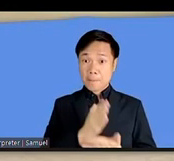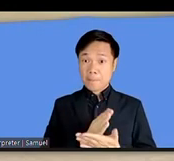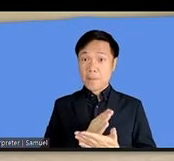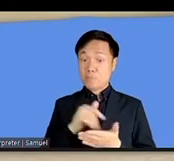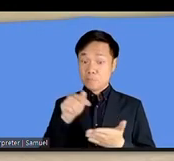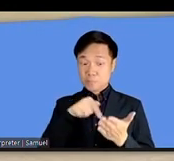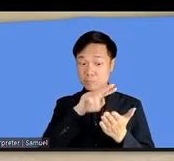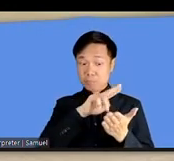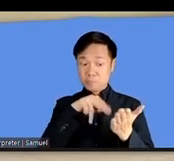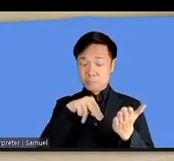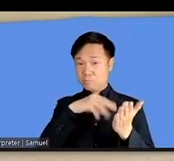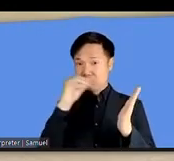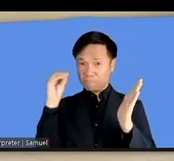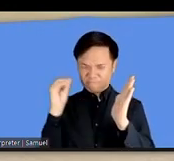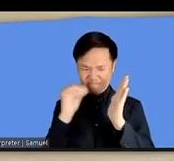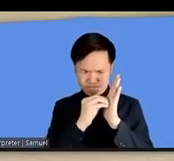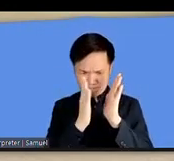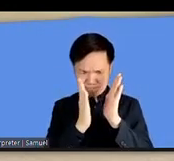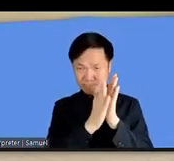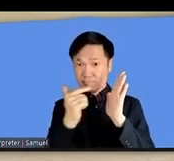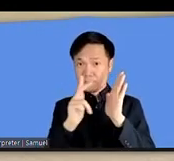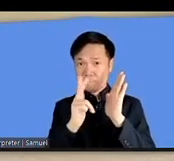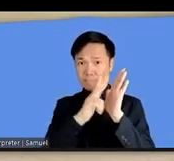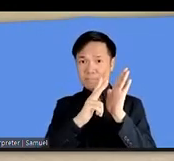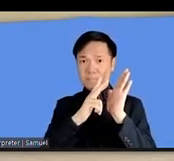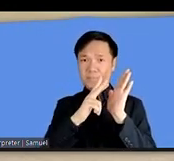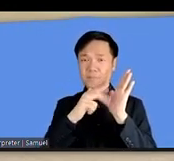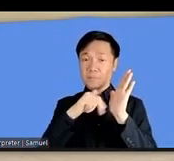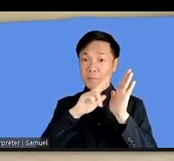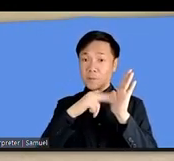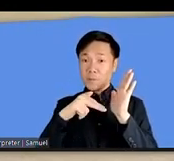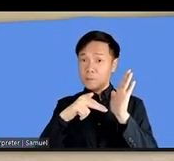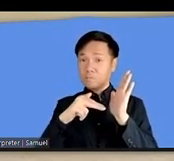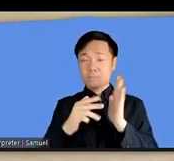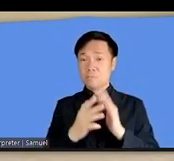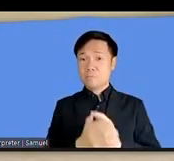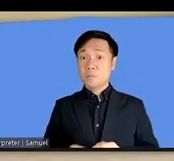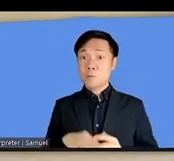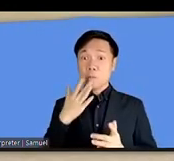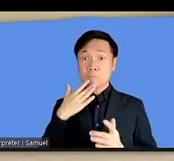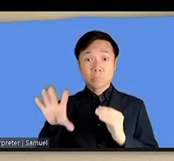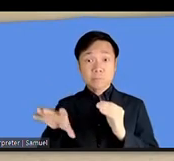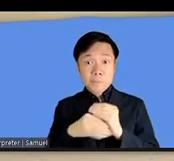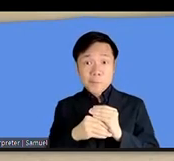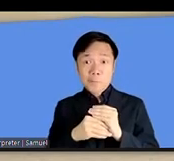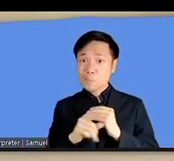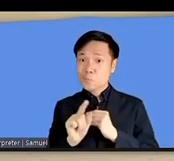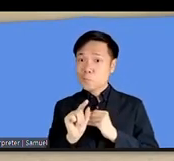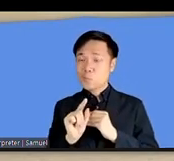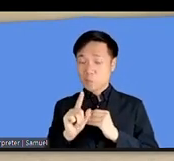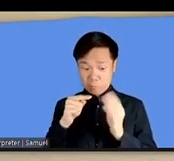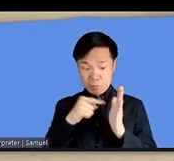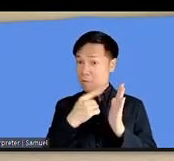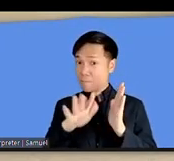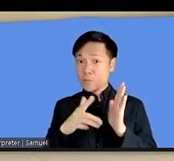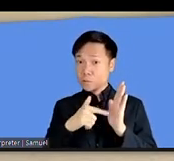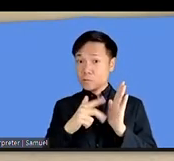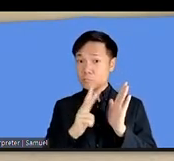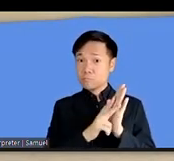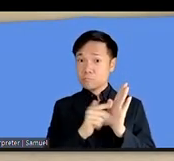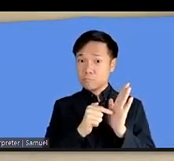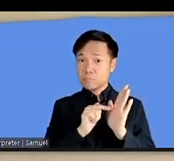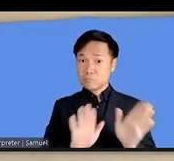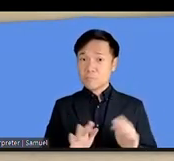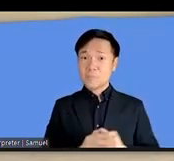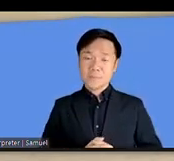we'll not be doing something new if we were to to adopt this approach uh before i move forward with the